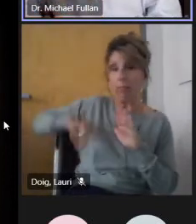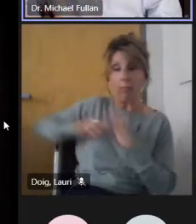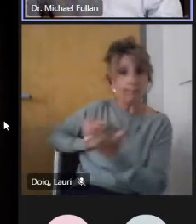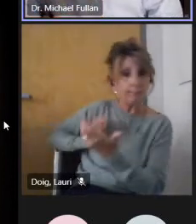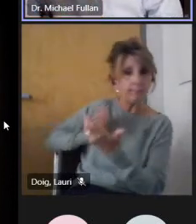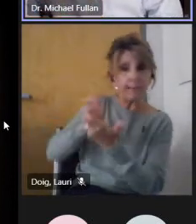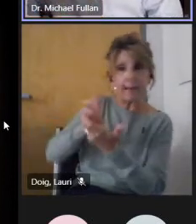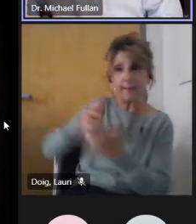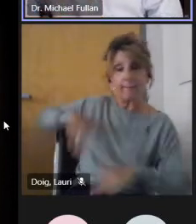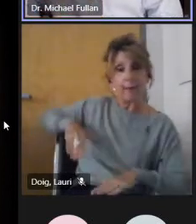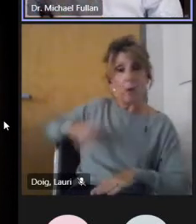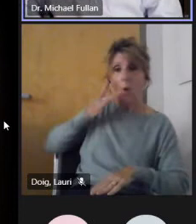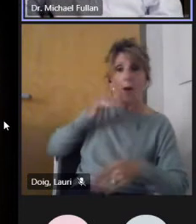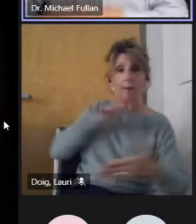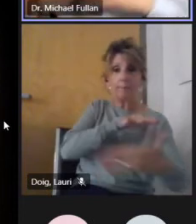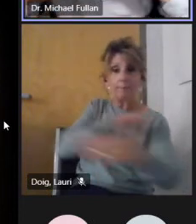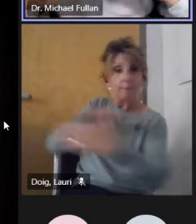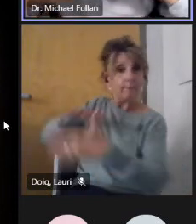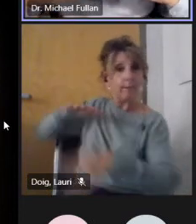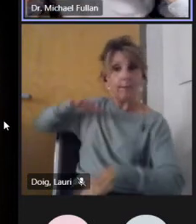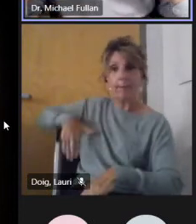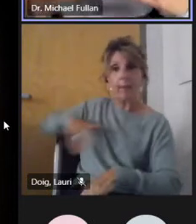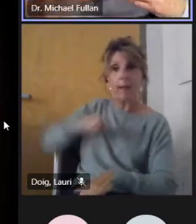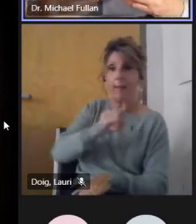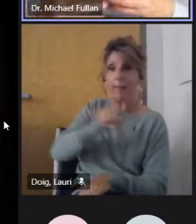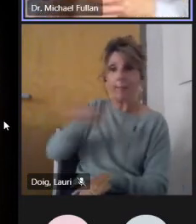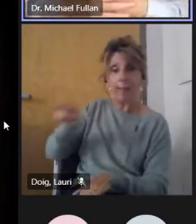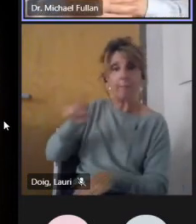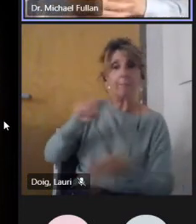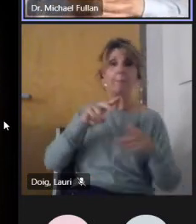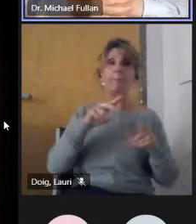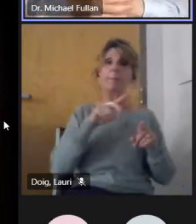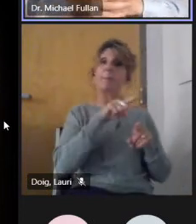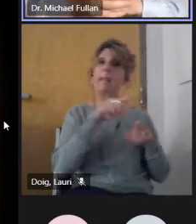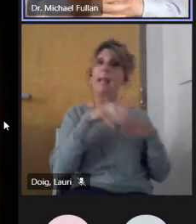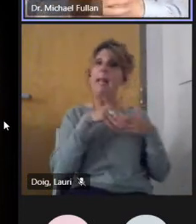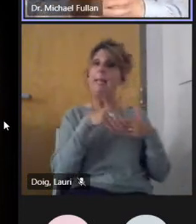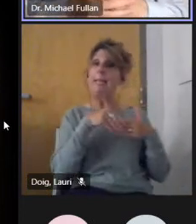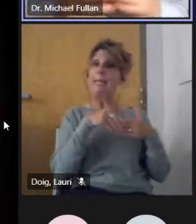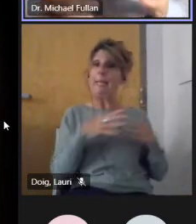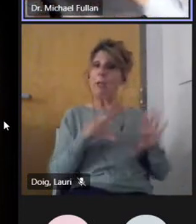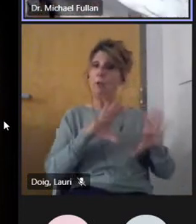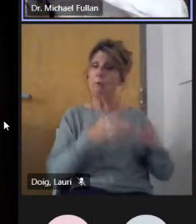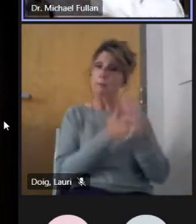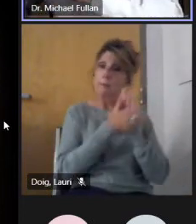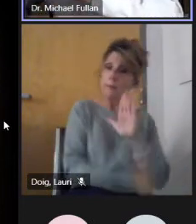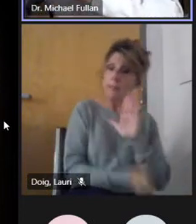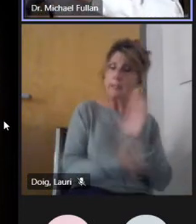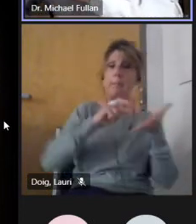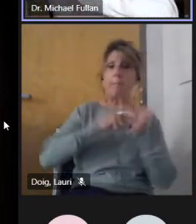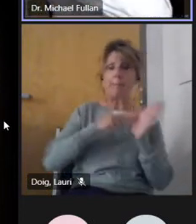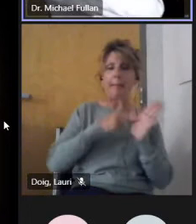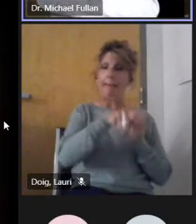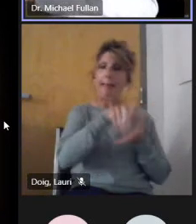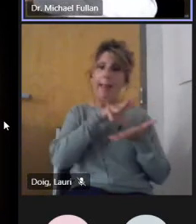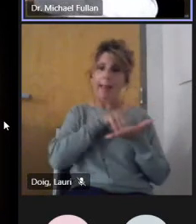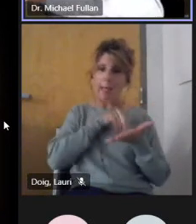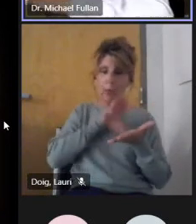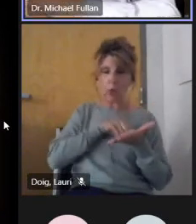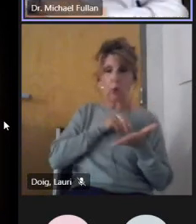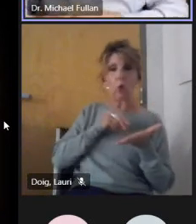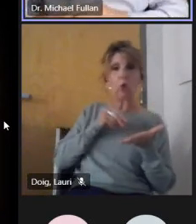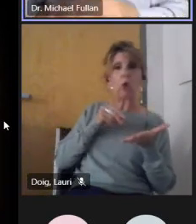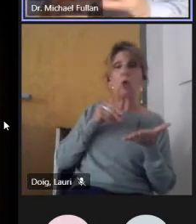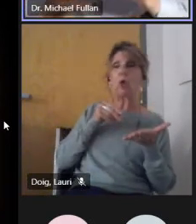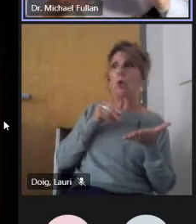skilled in the context. So the leaders who are especially effective are moving in and out of context because they're changing